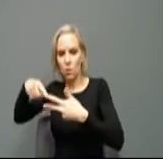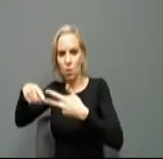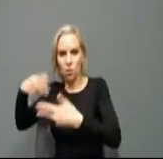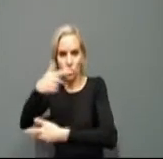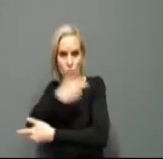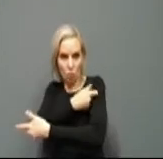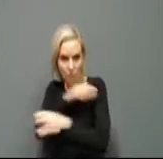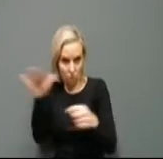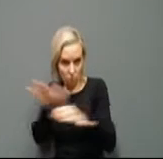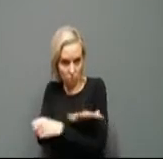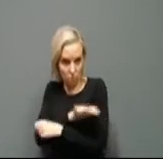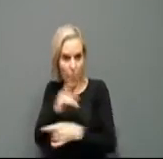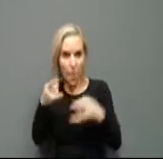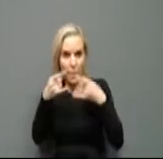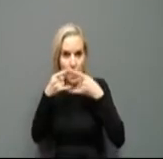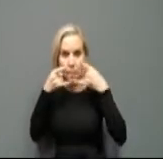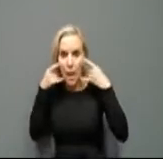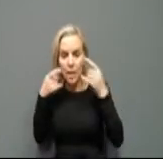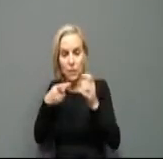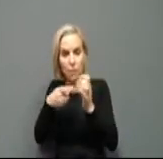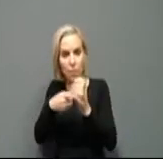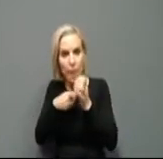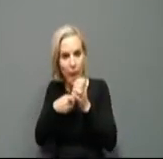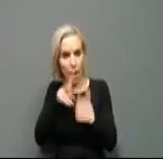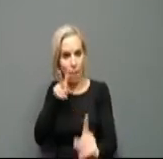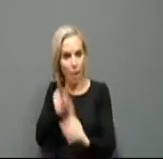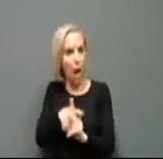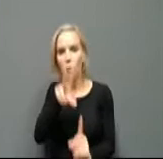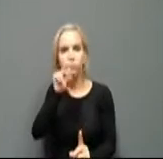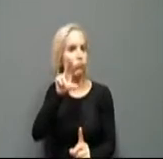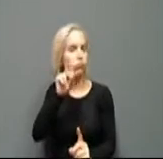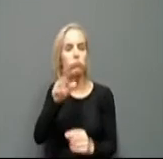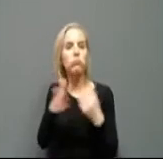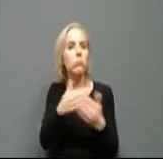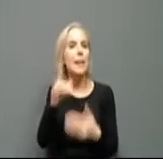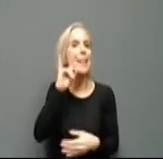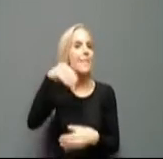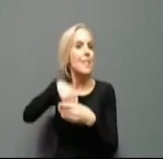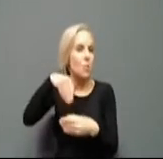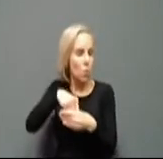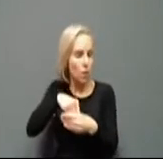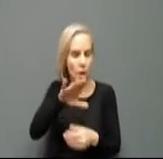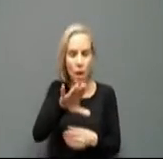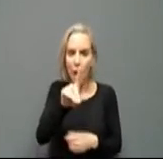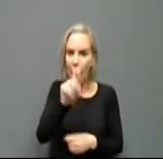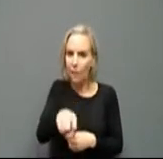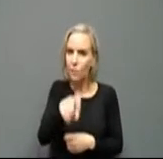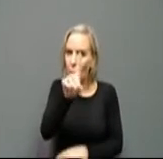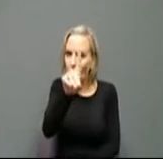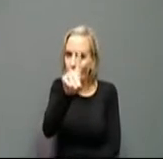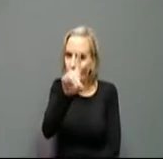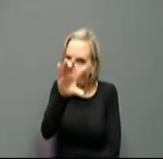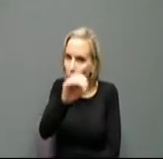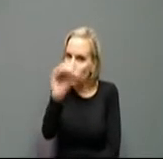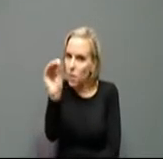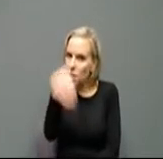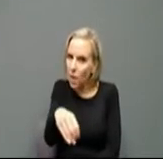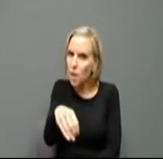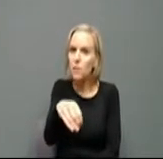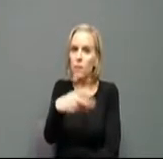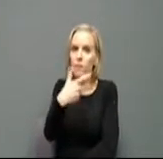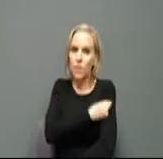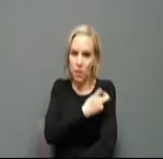longer apply to them, even though they're indoors, but has to be 100% vaccinated.